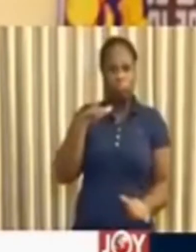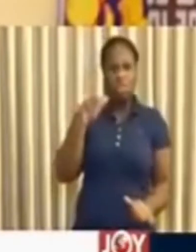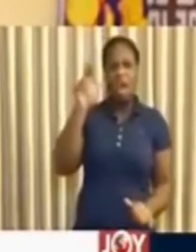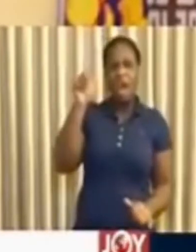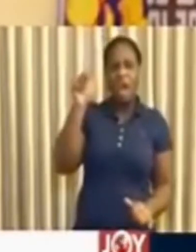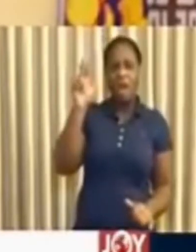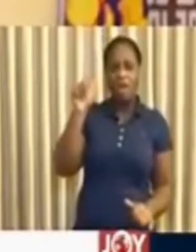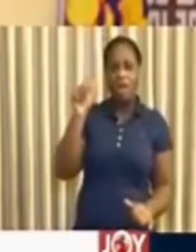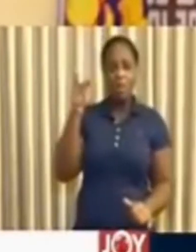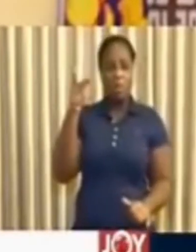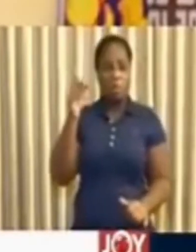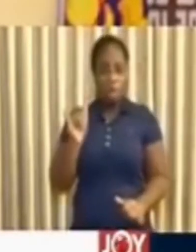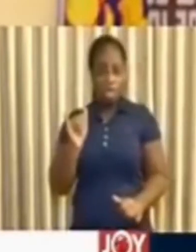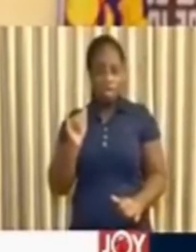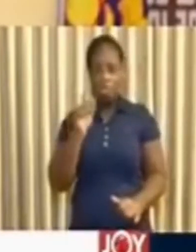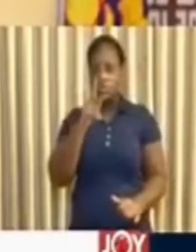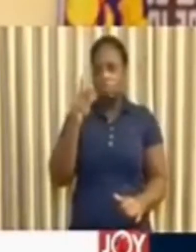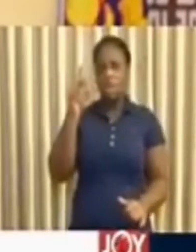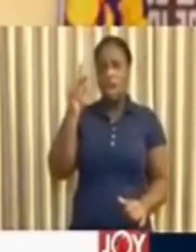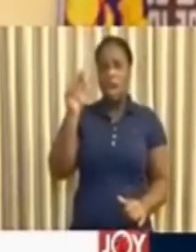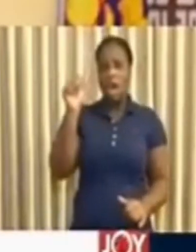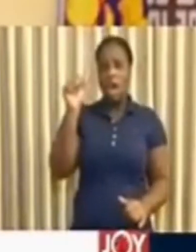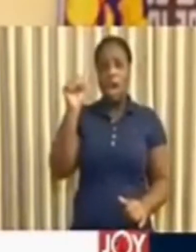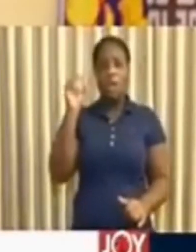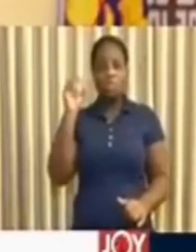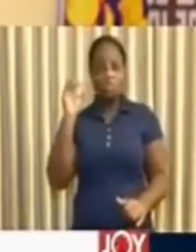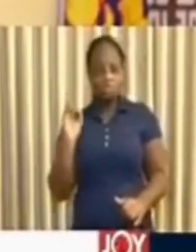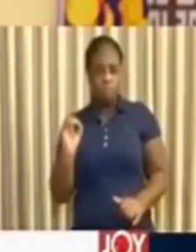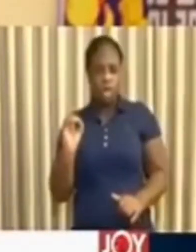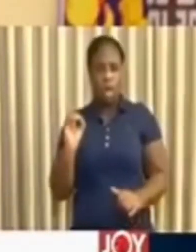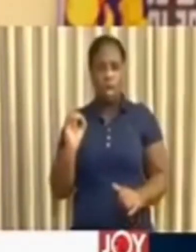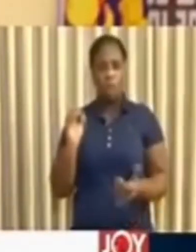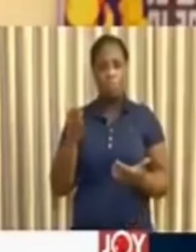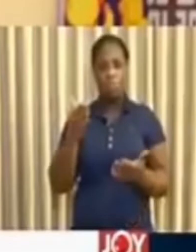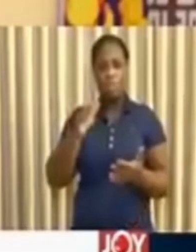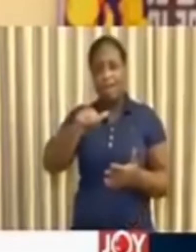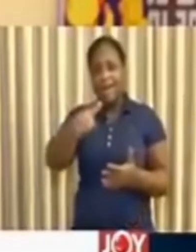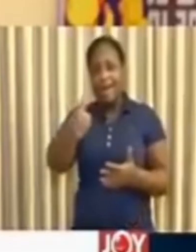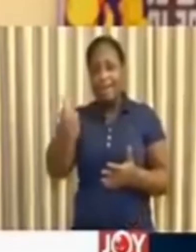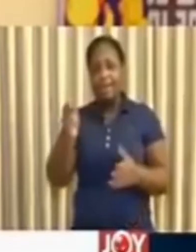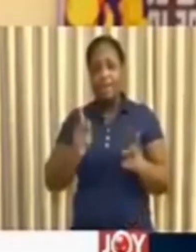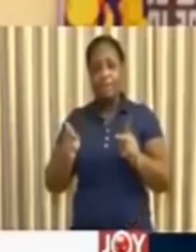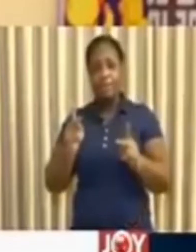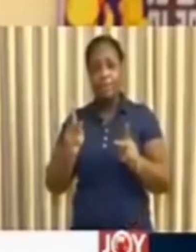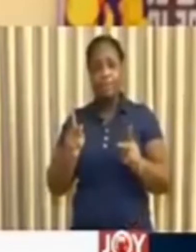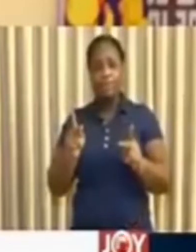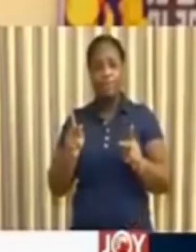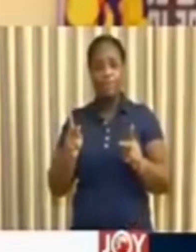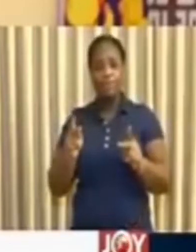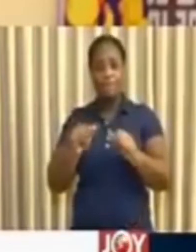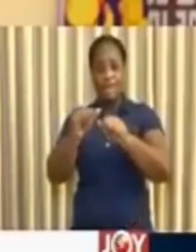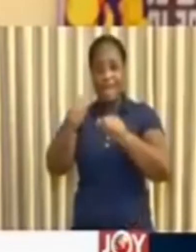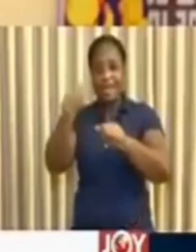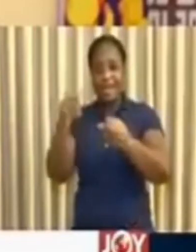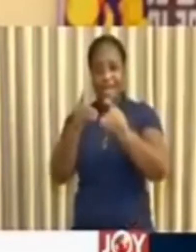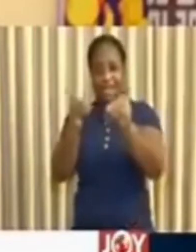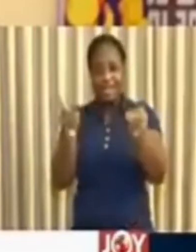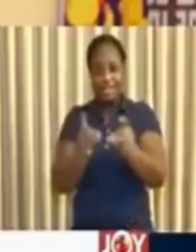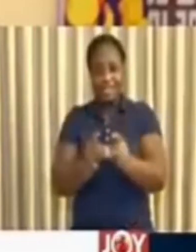metropolitan area and Kasawa, and the greater Kumasi metropolitan area and its contiguous districts